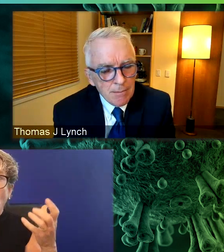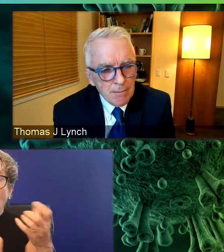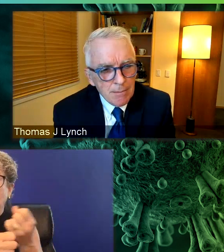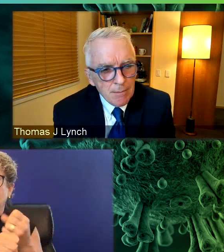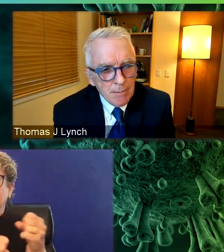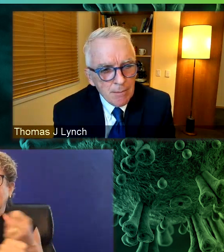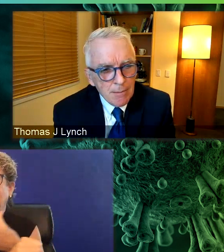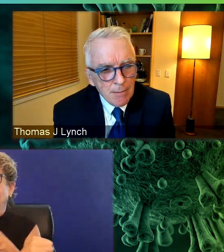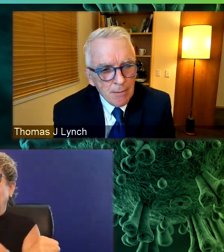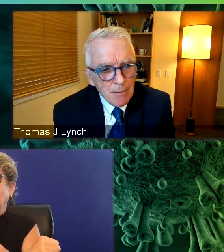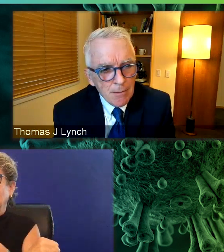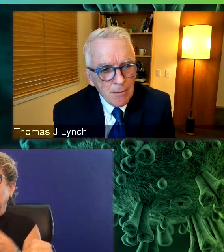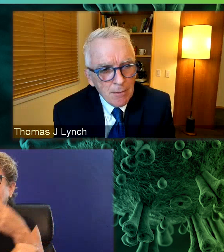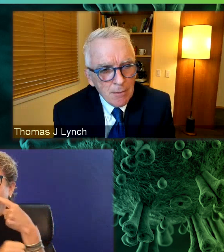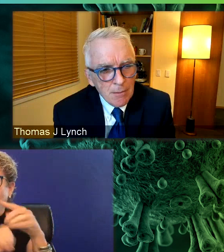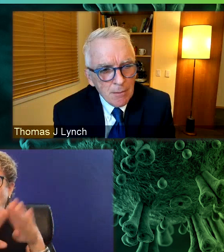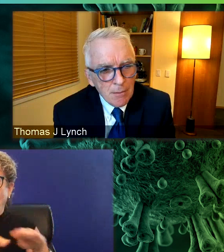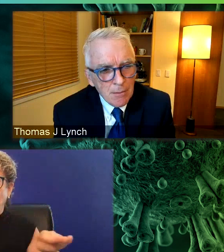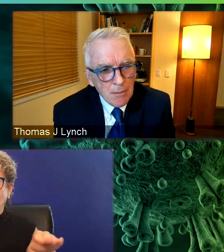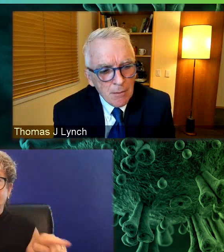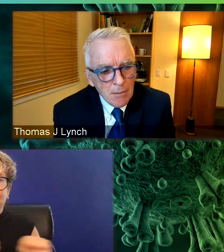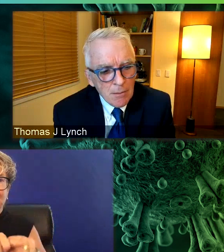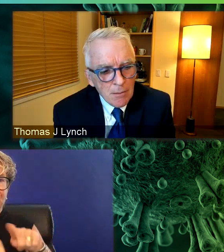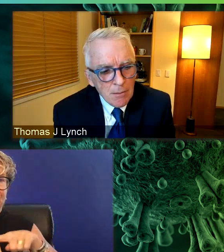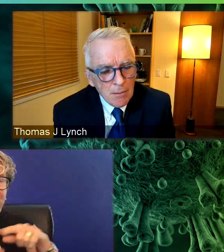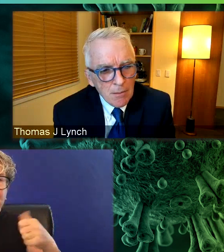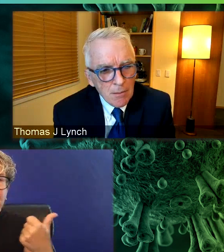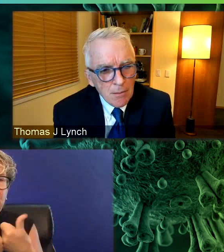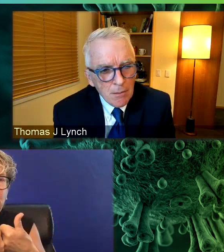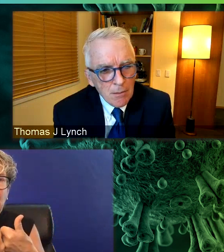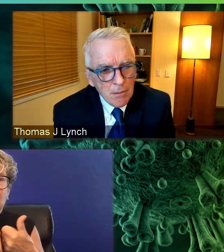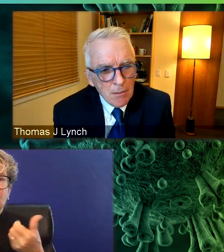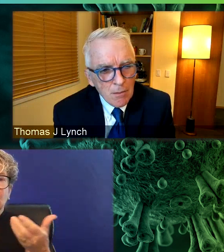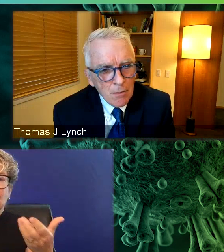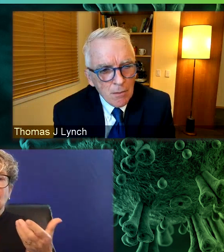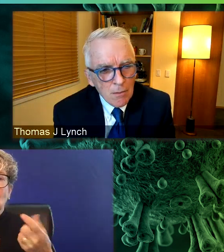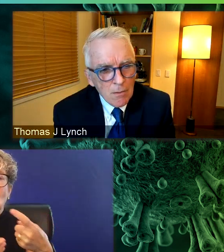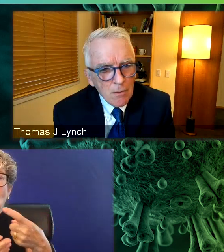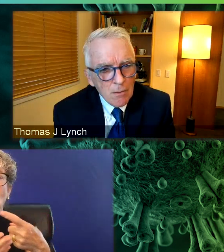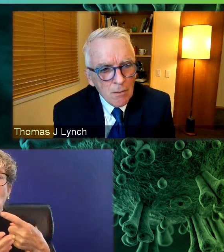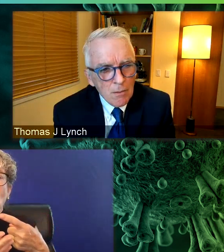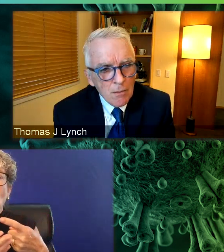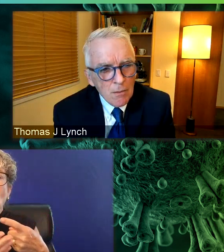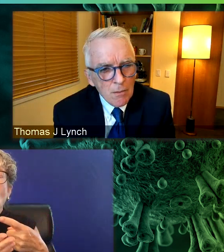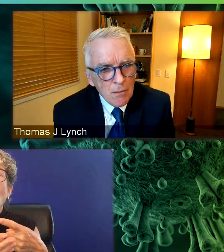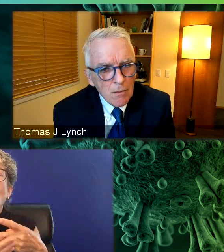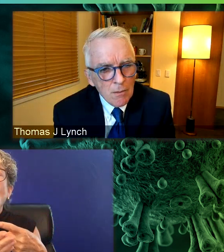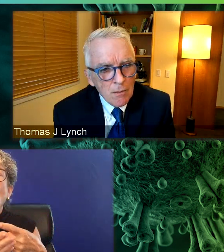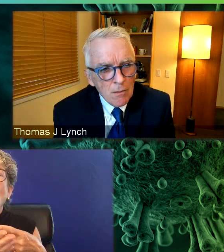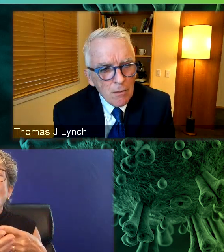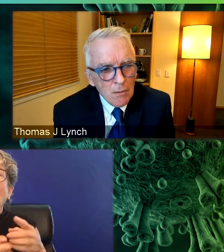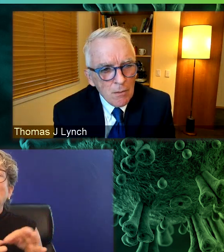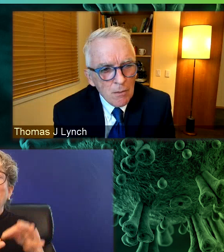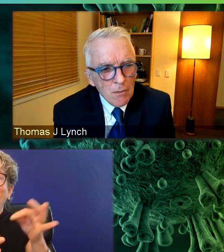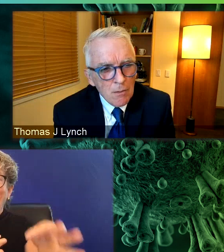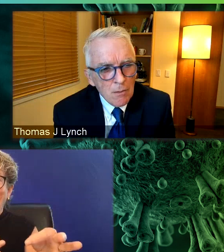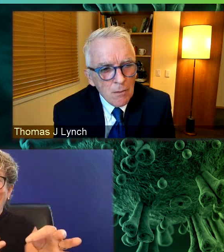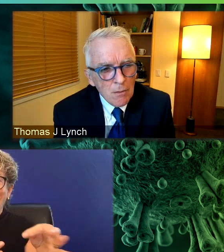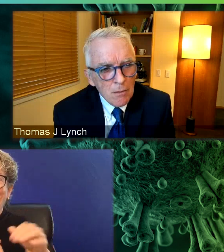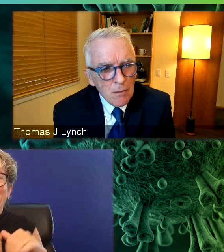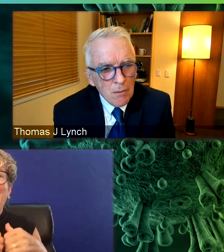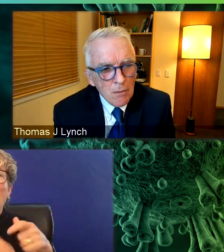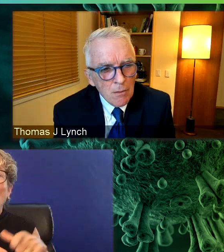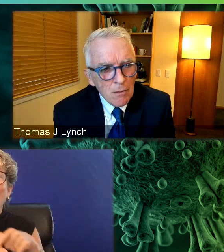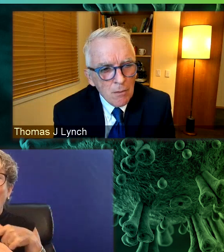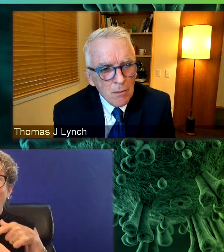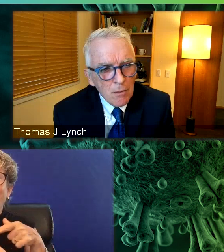I think the challenge, though, is that I really do worry about what that will, what kind of delay that will cause in getting vaccines to kids under